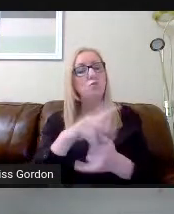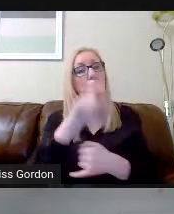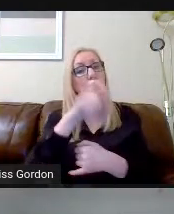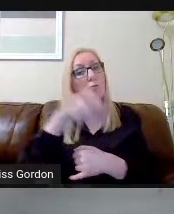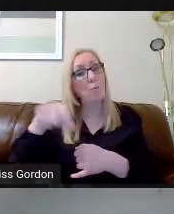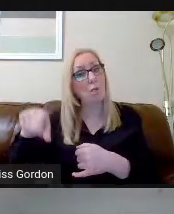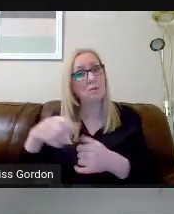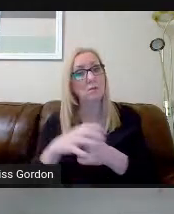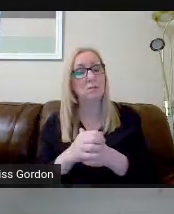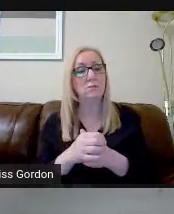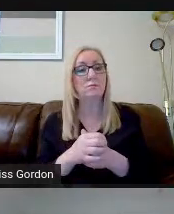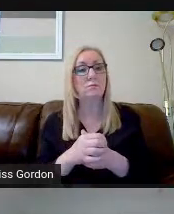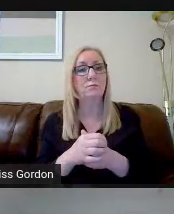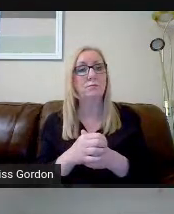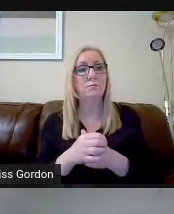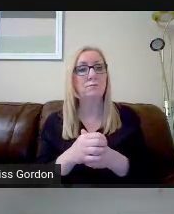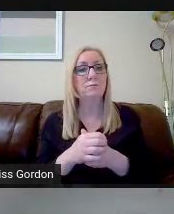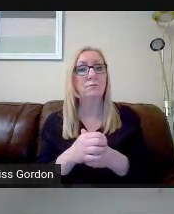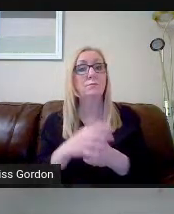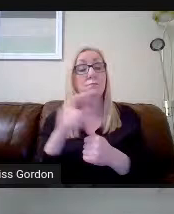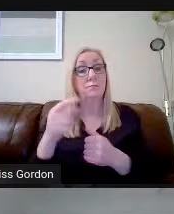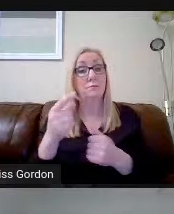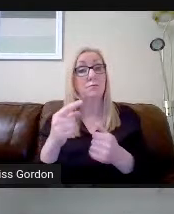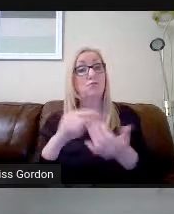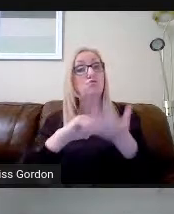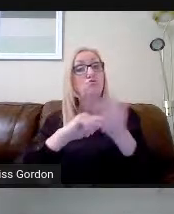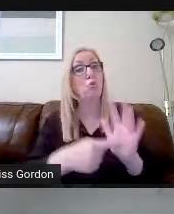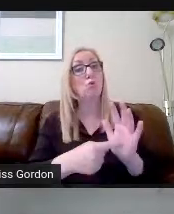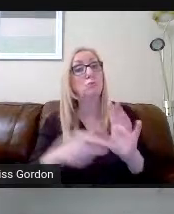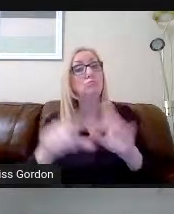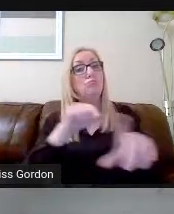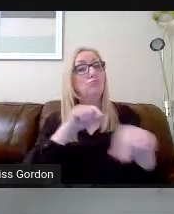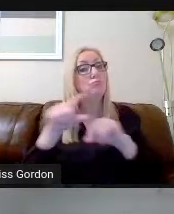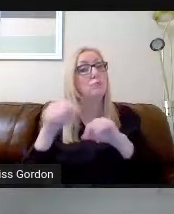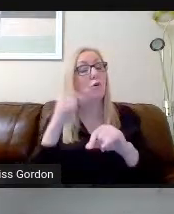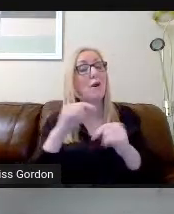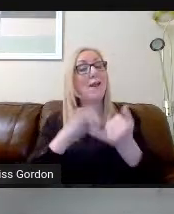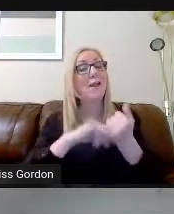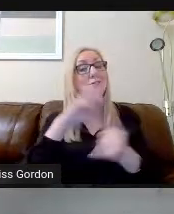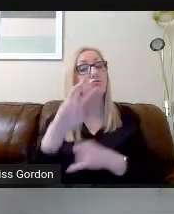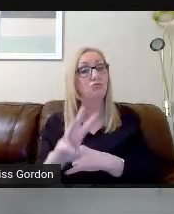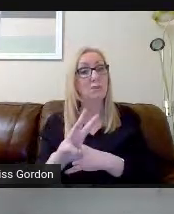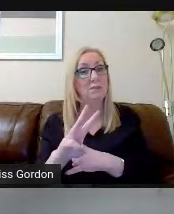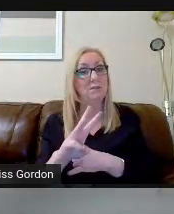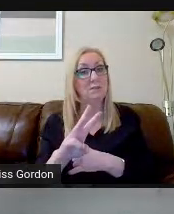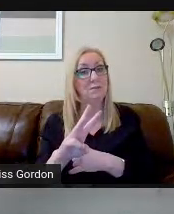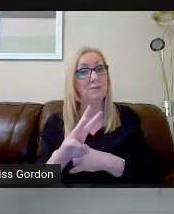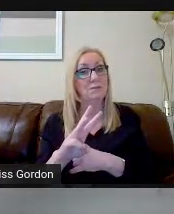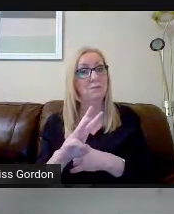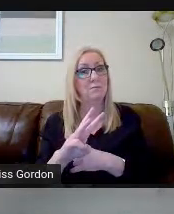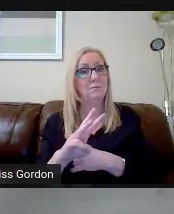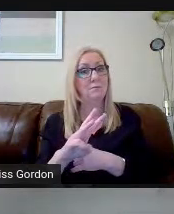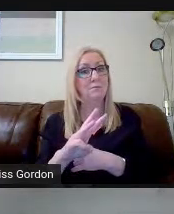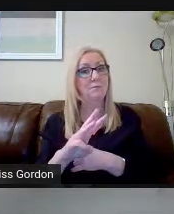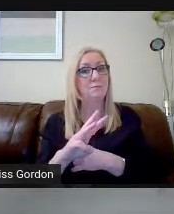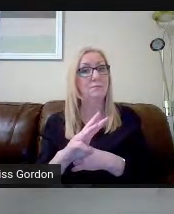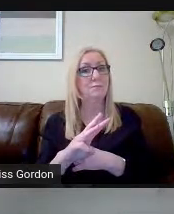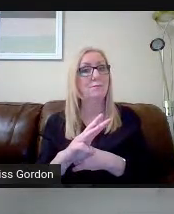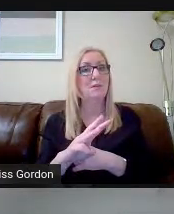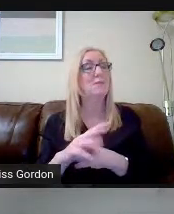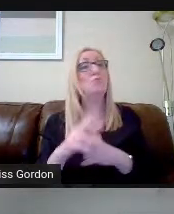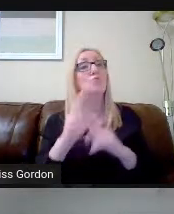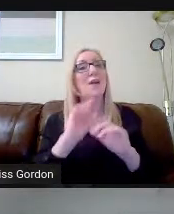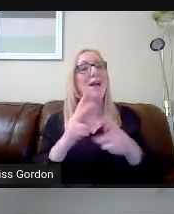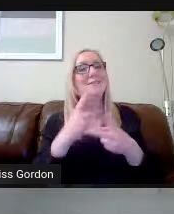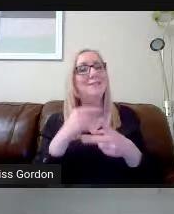indicating their choices for third year. Now, English and maths don't appear here.